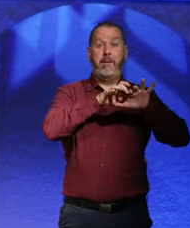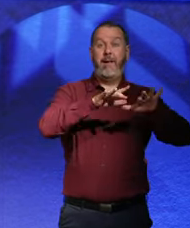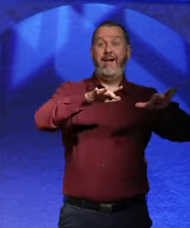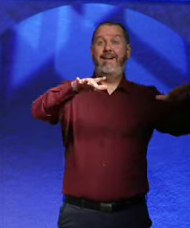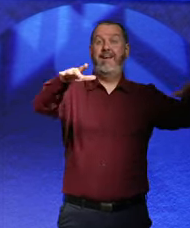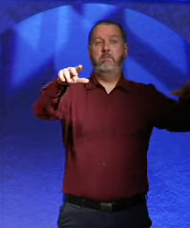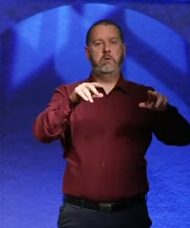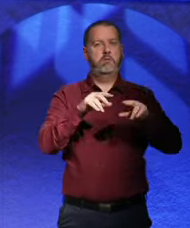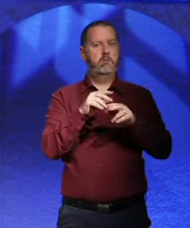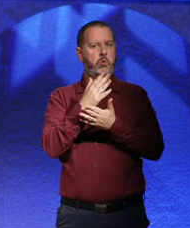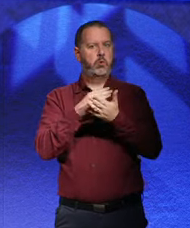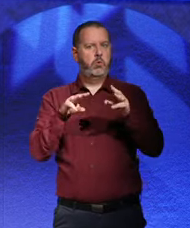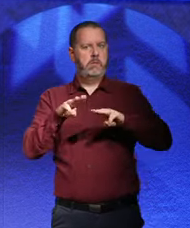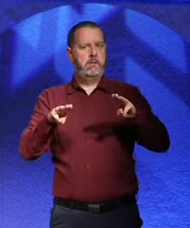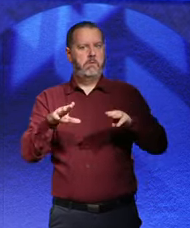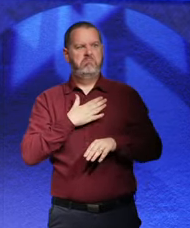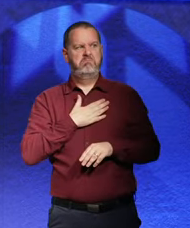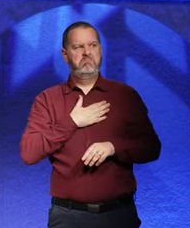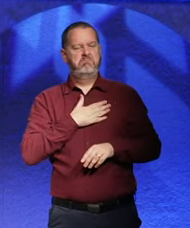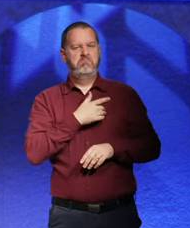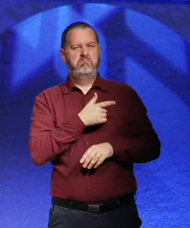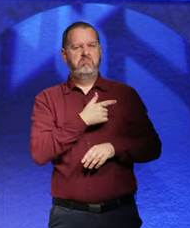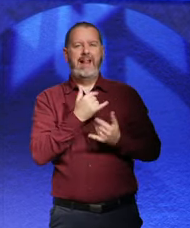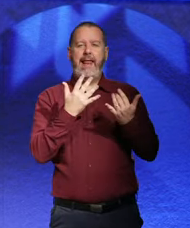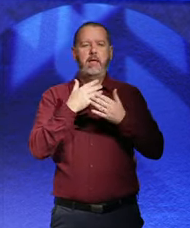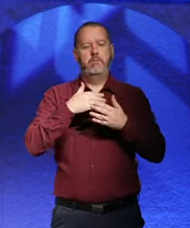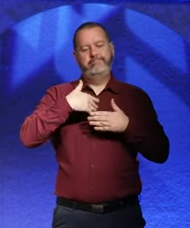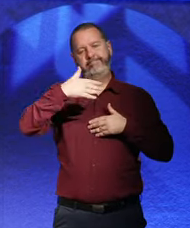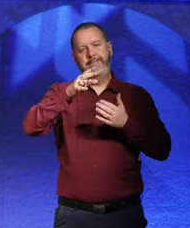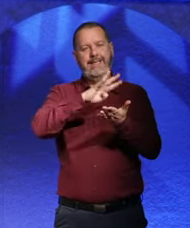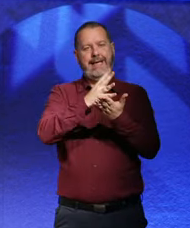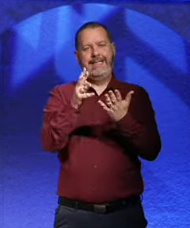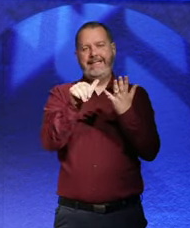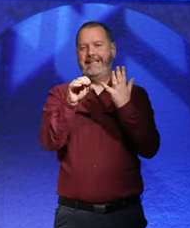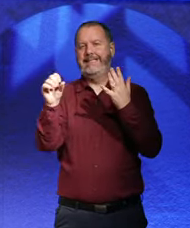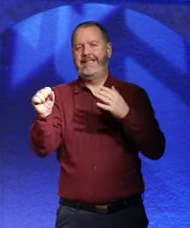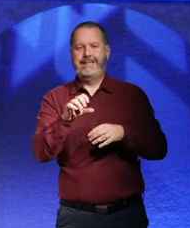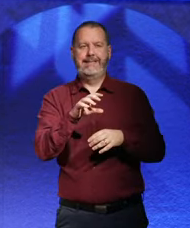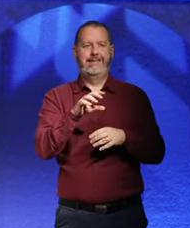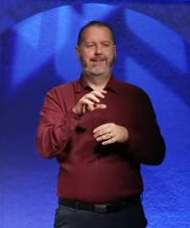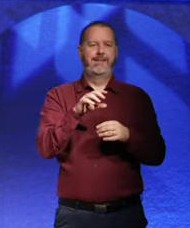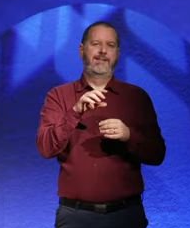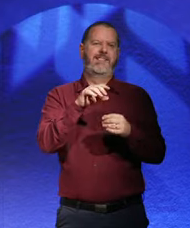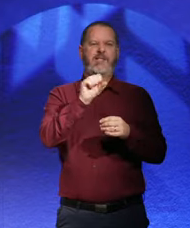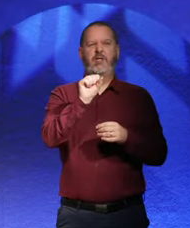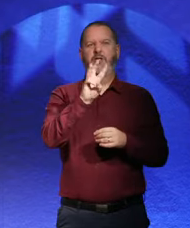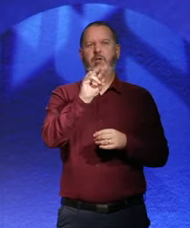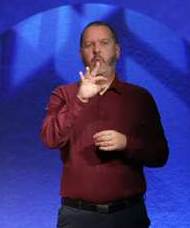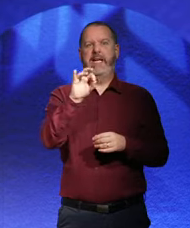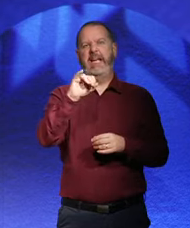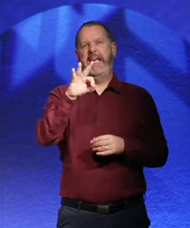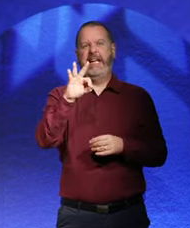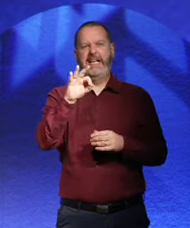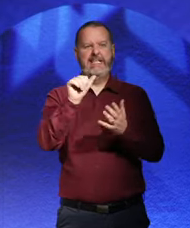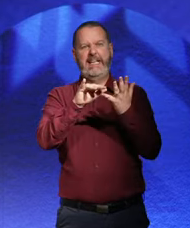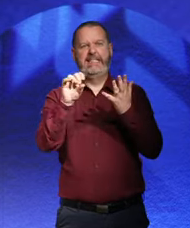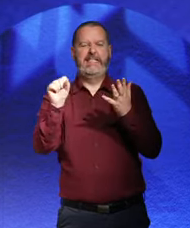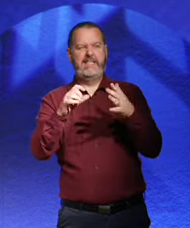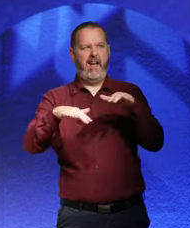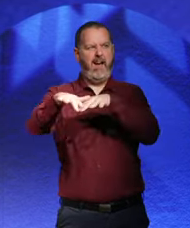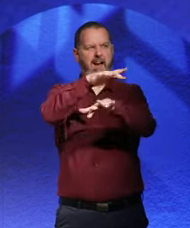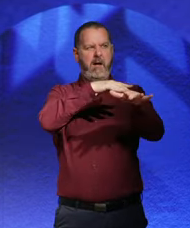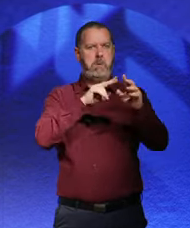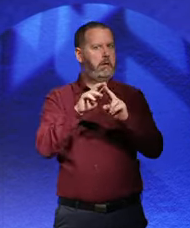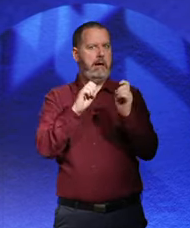Or, I don't know, it was like... A bit like the swing in the 60s. Well, yeah. around here. happened down in... I think the culture of